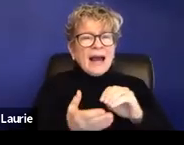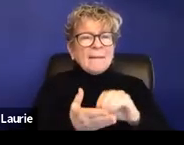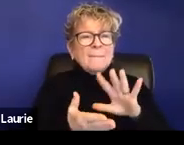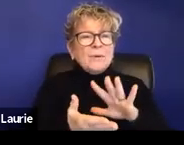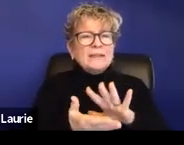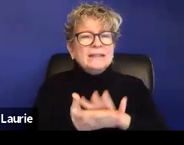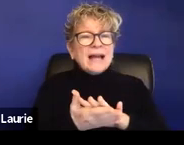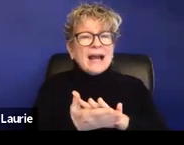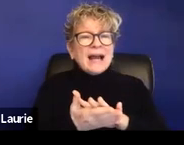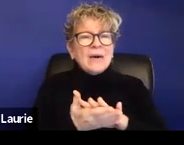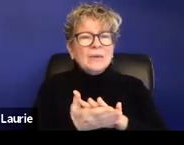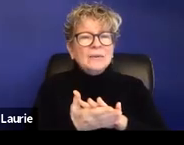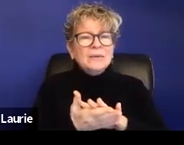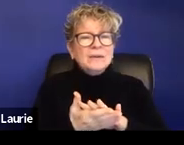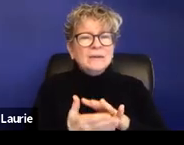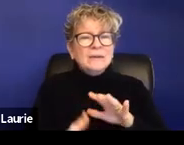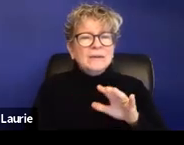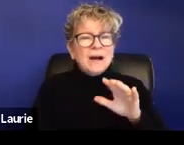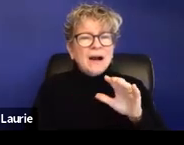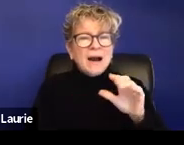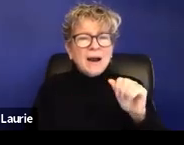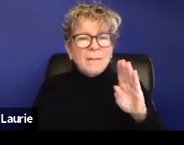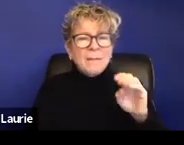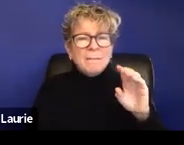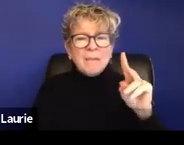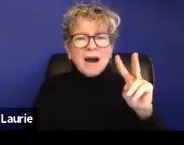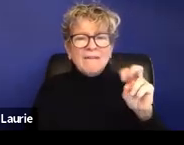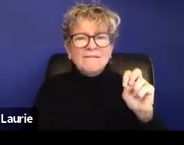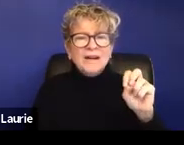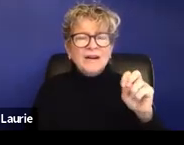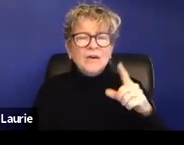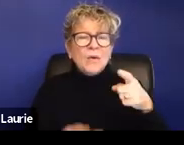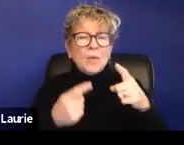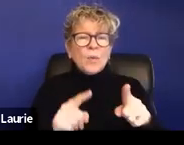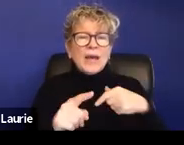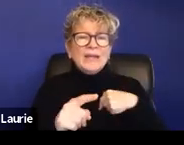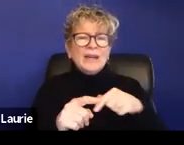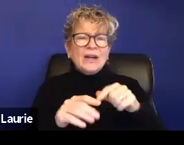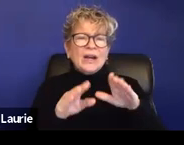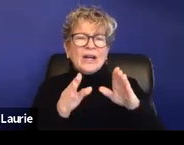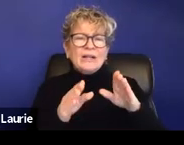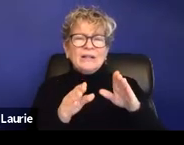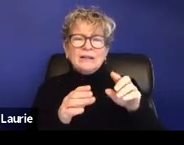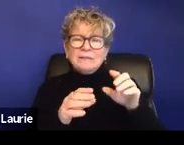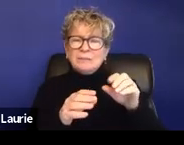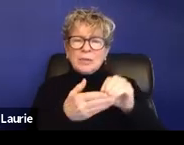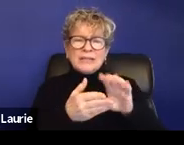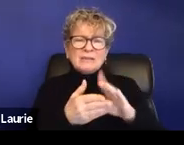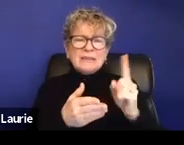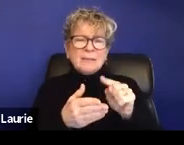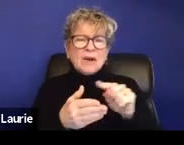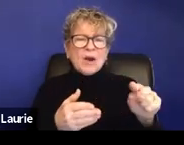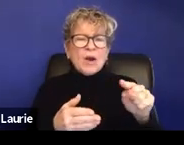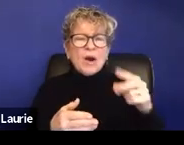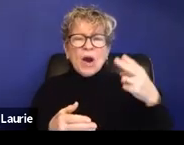reasons. One is often when a survivor is trying to access information from the school, a lot of times they'll use FERPA